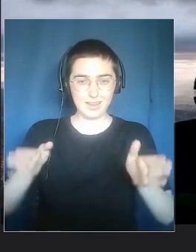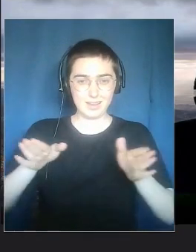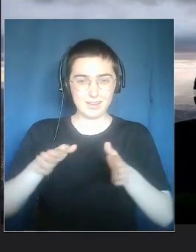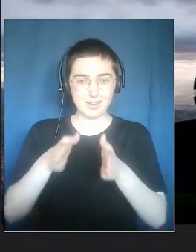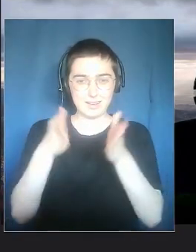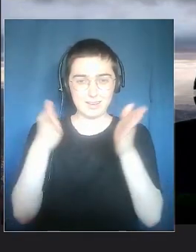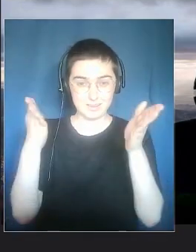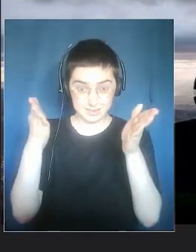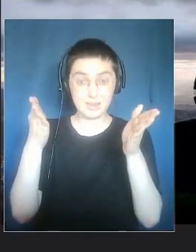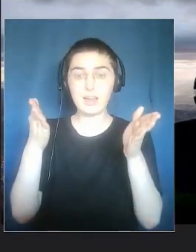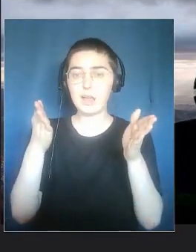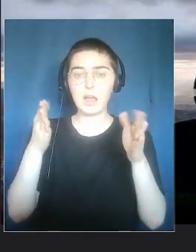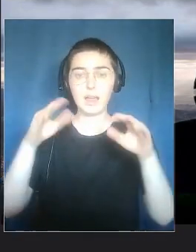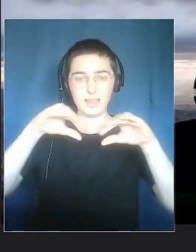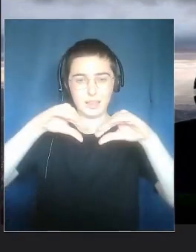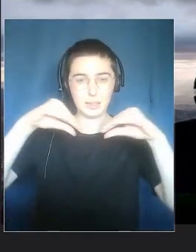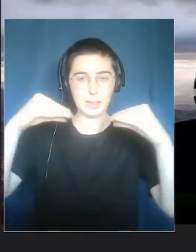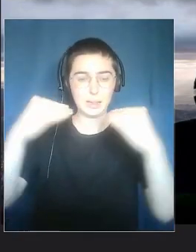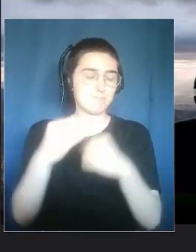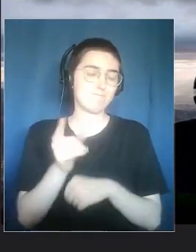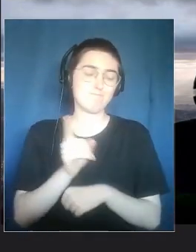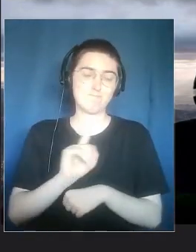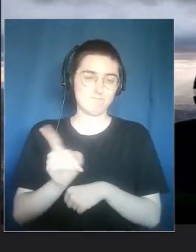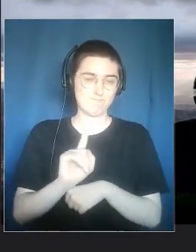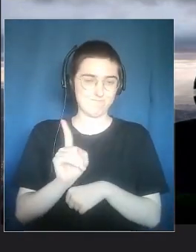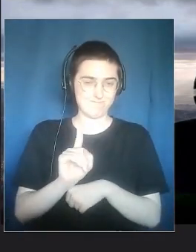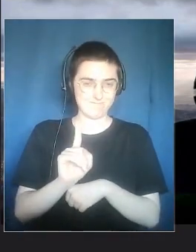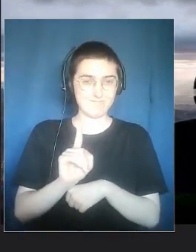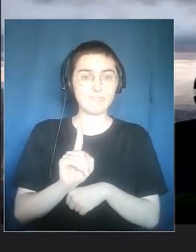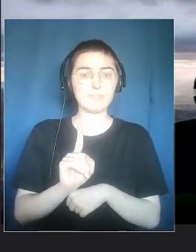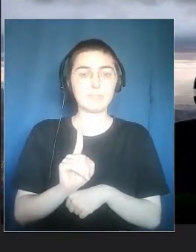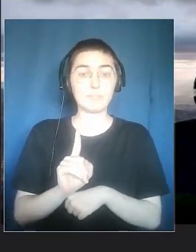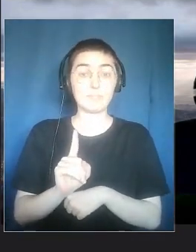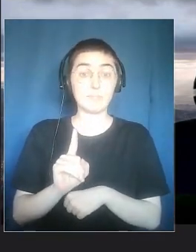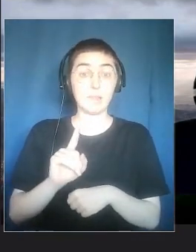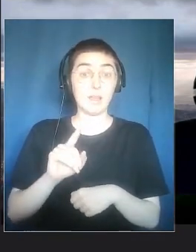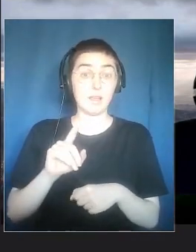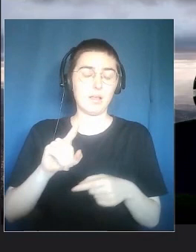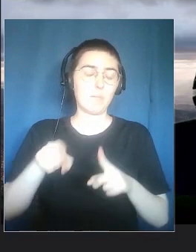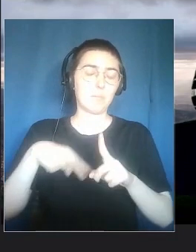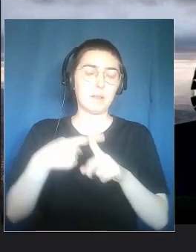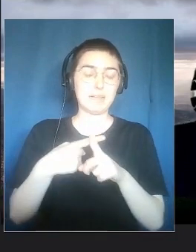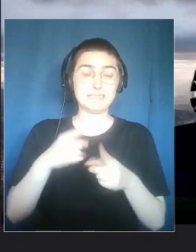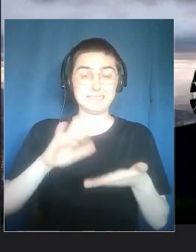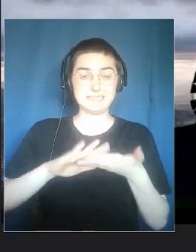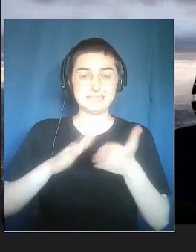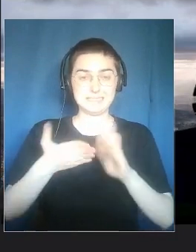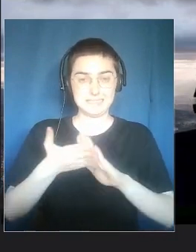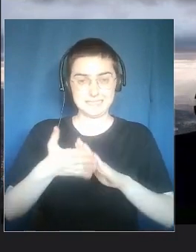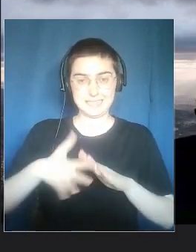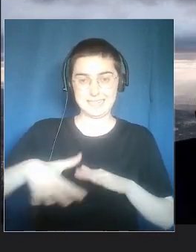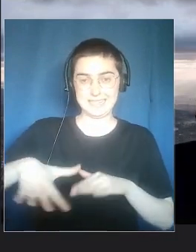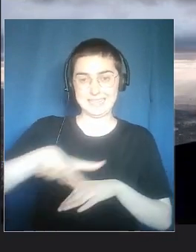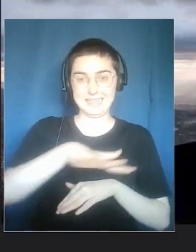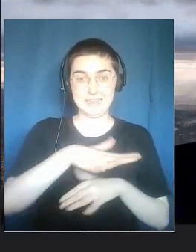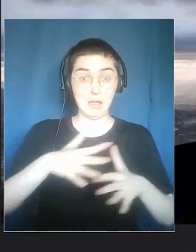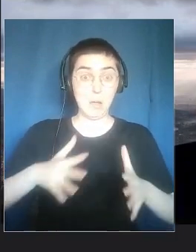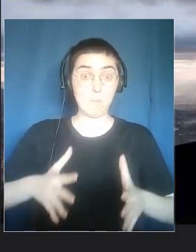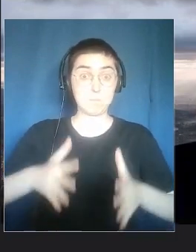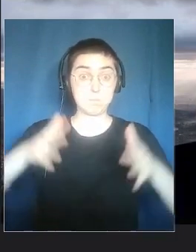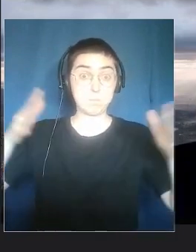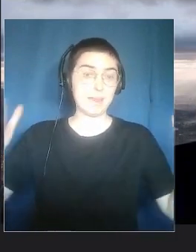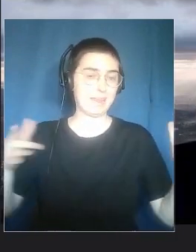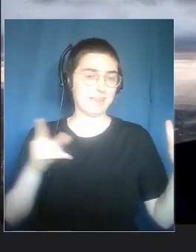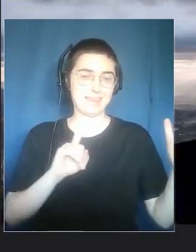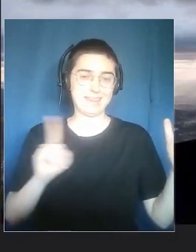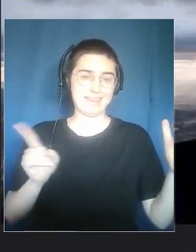Plus I was asked something else by the school, not only on ceramics. We touched different points with the museum and also with